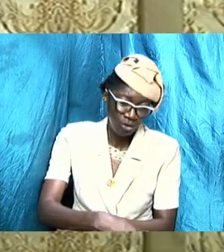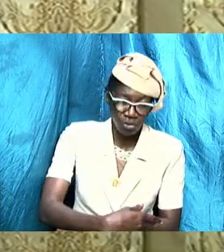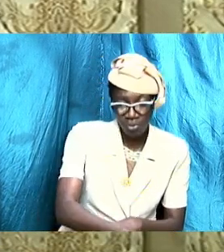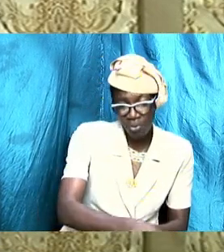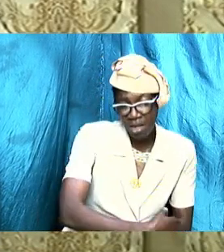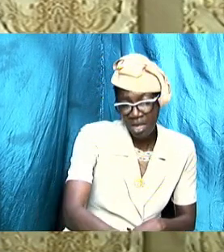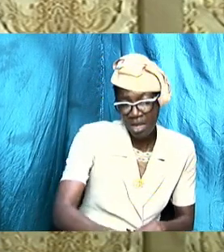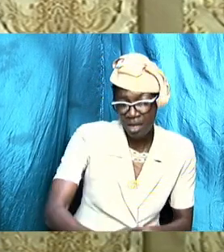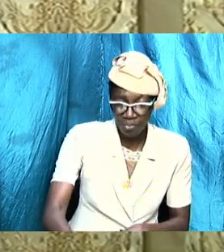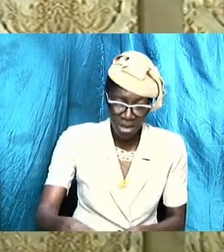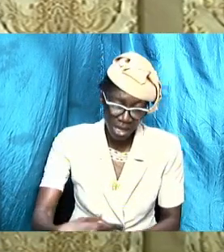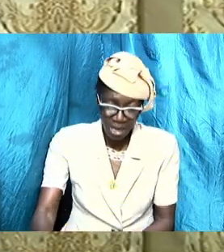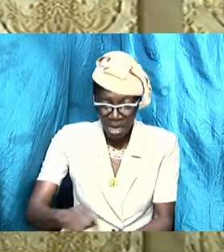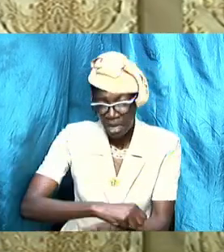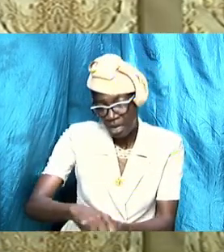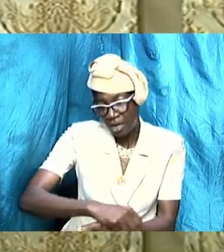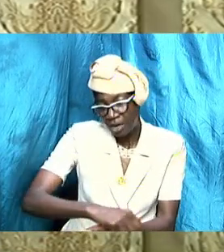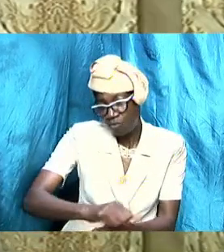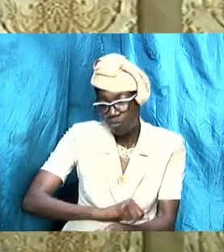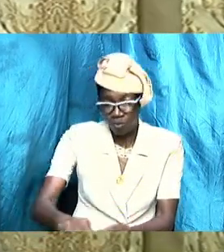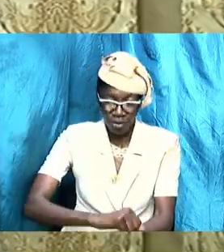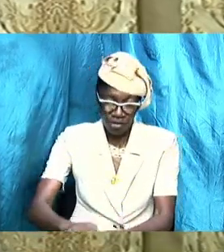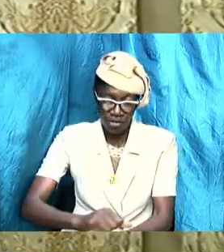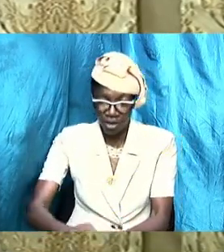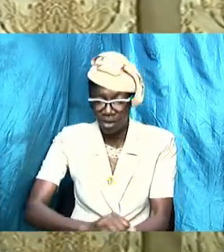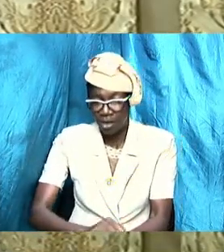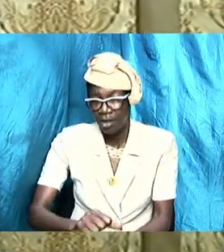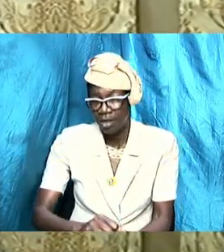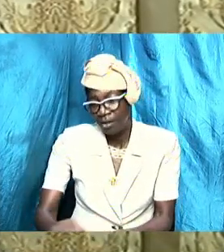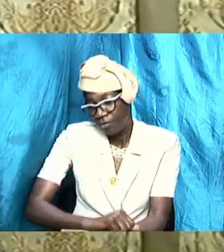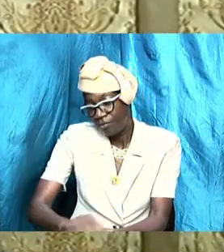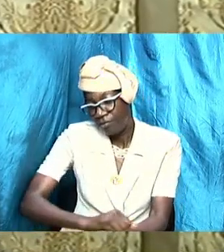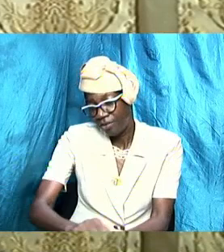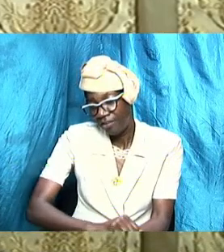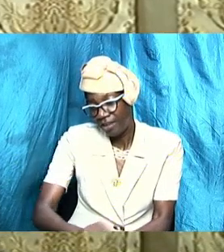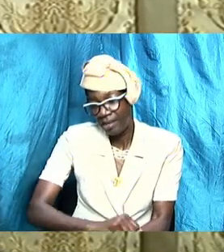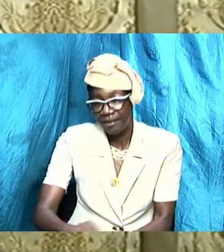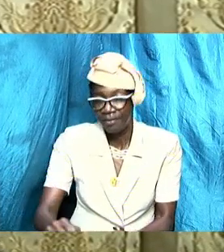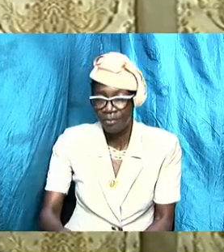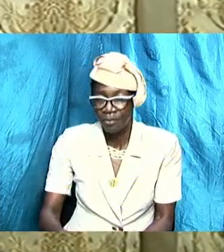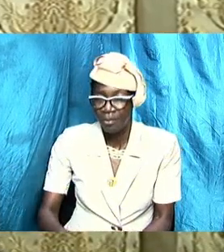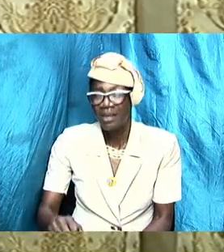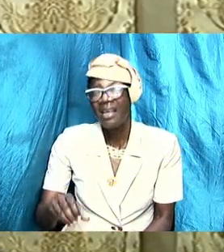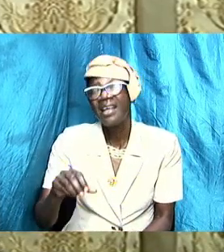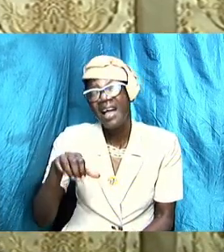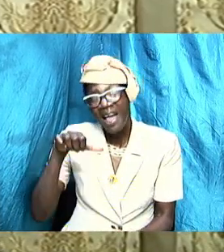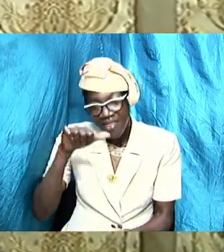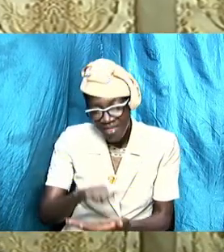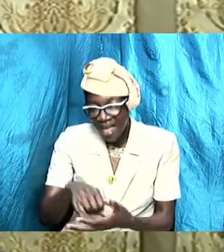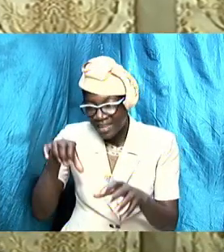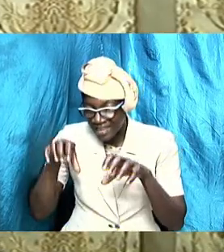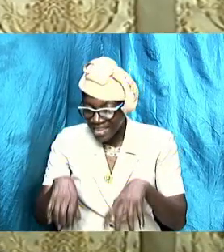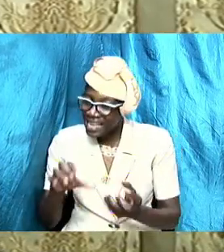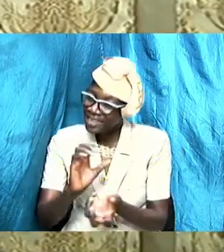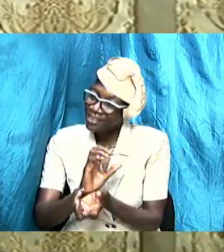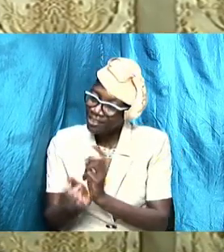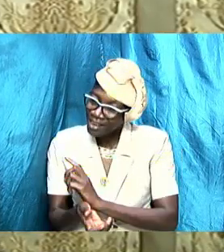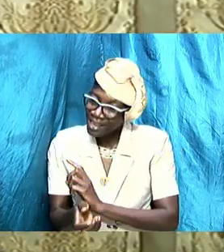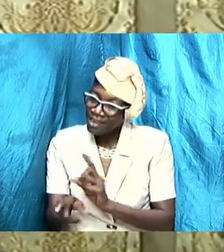lawn and the washing of plates or the that and things like those that can change but we are talking about